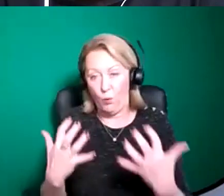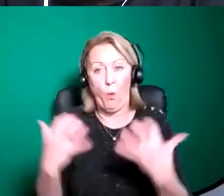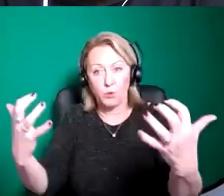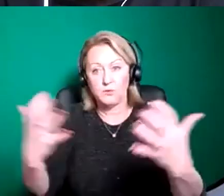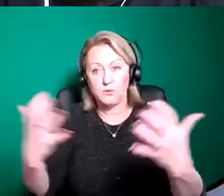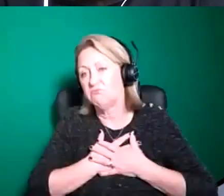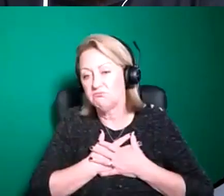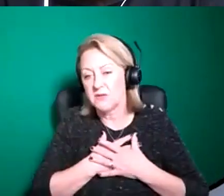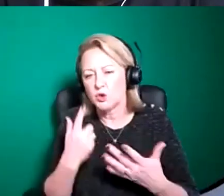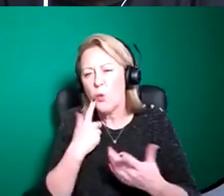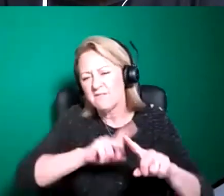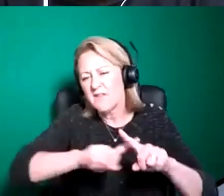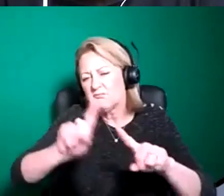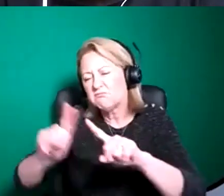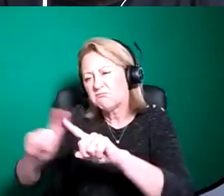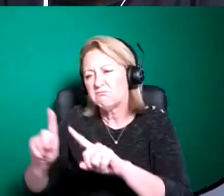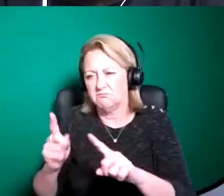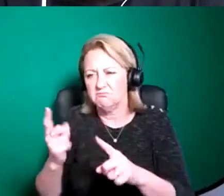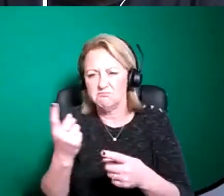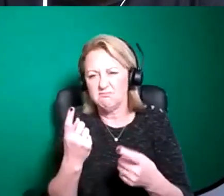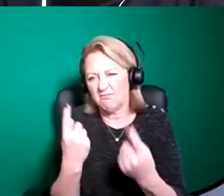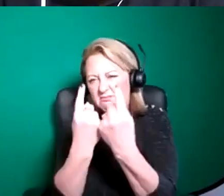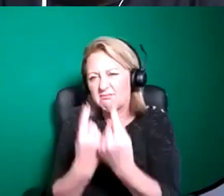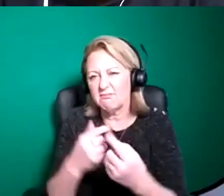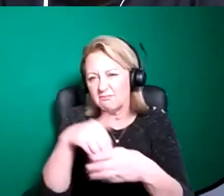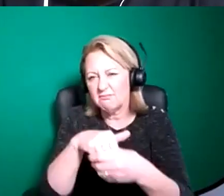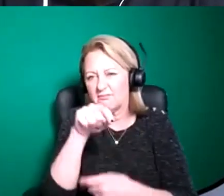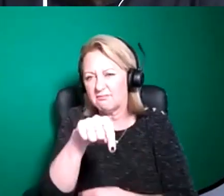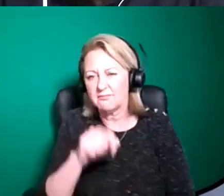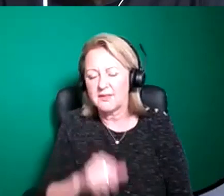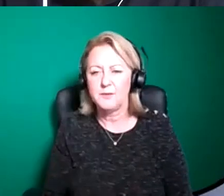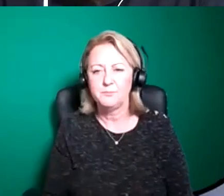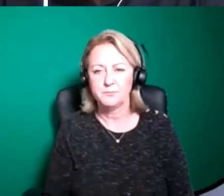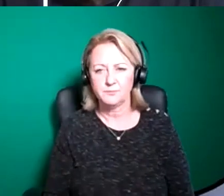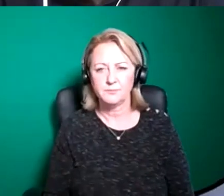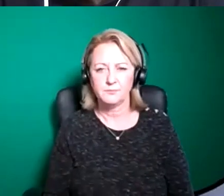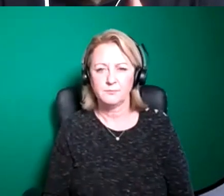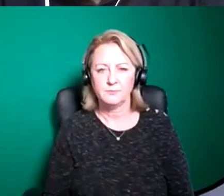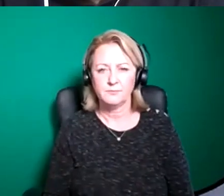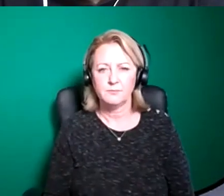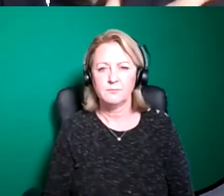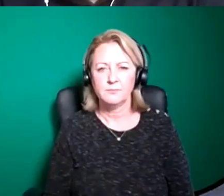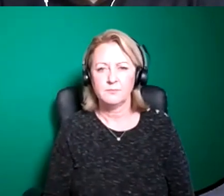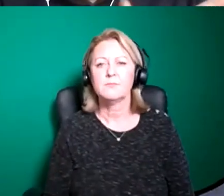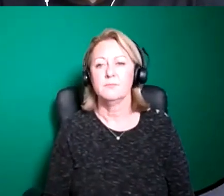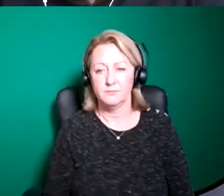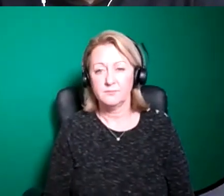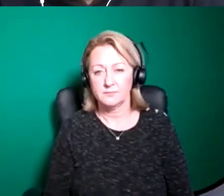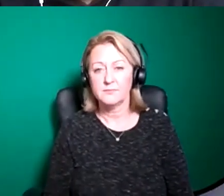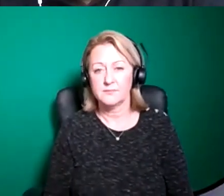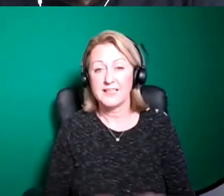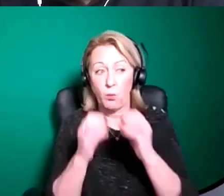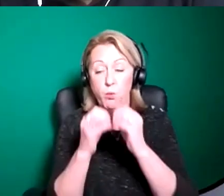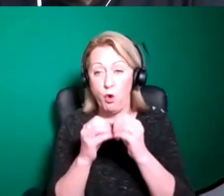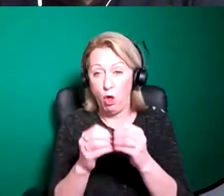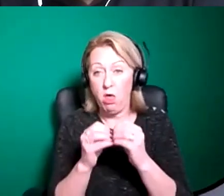you we do a wide range of of content and stuff yeah absolutely and i think that's something that's worth drawing out in terms